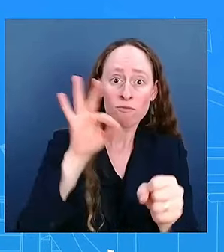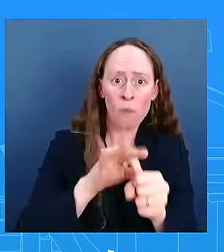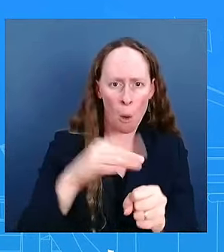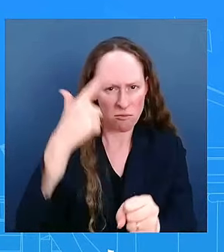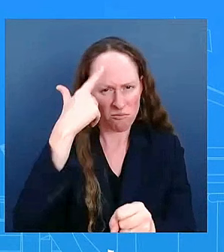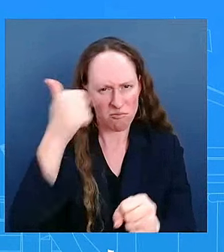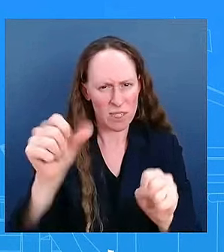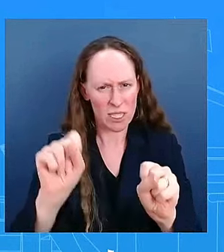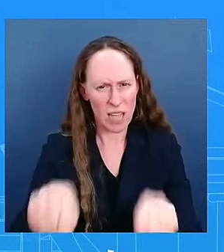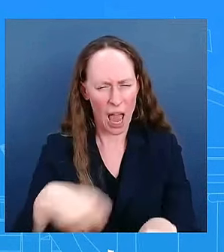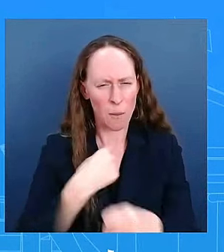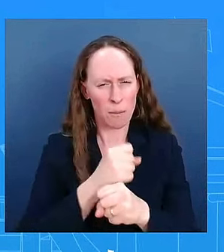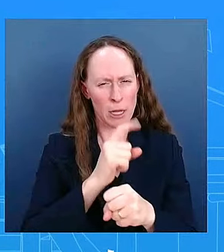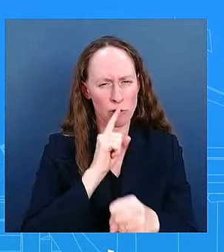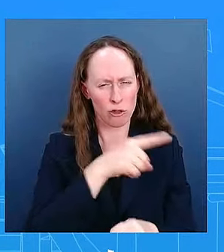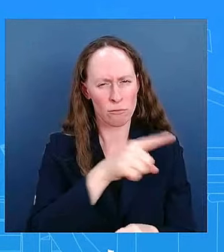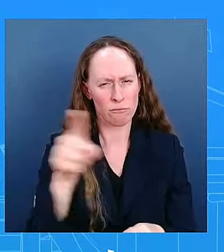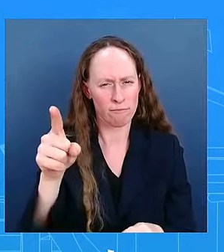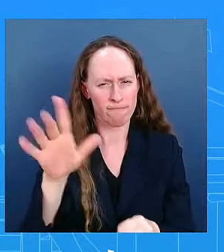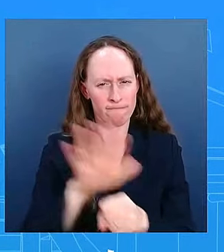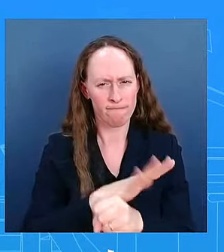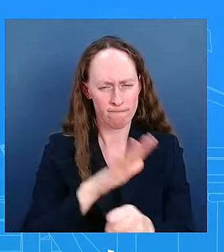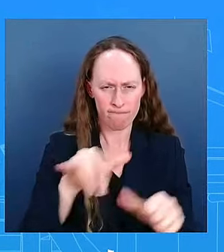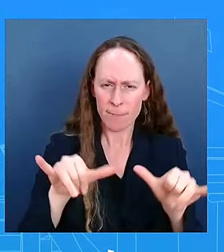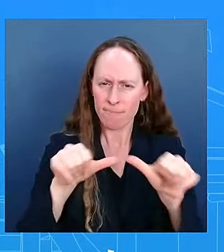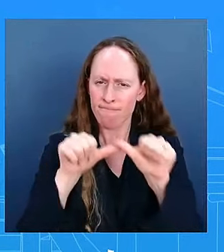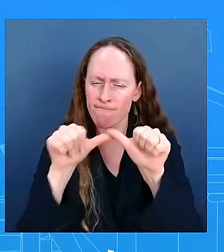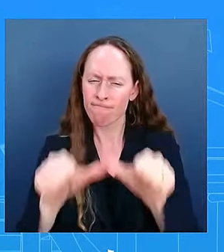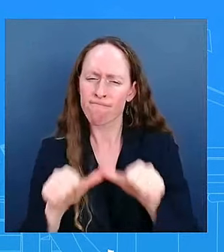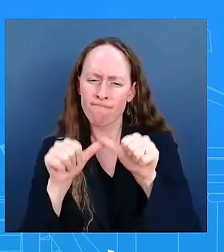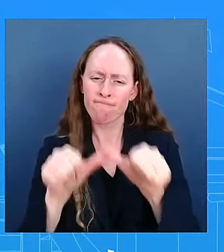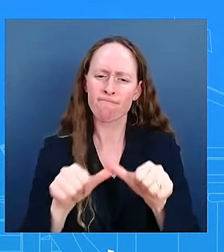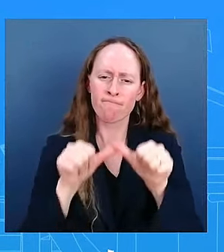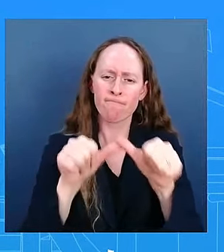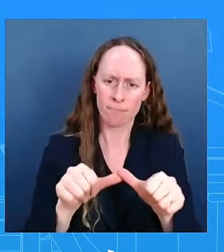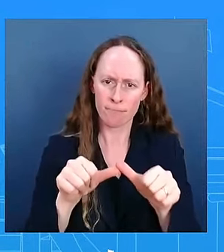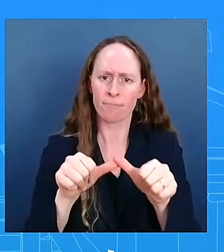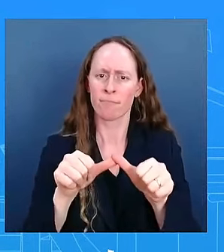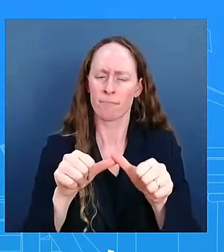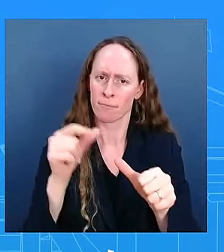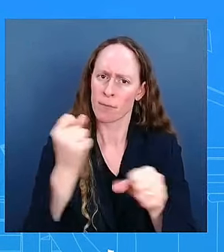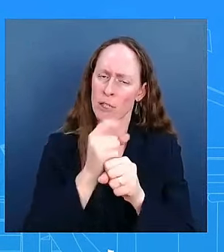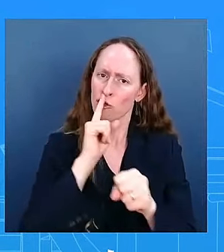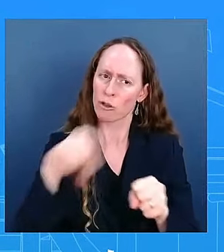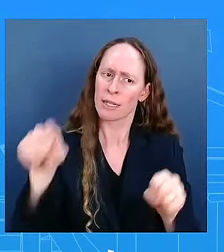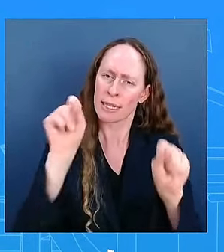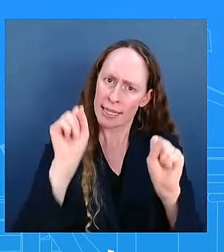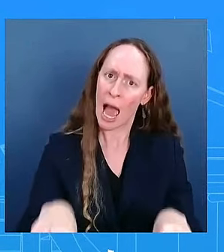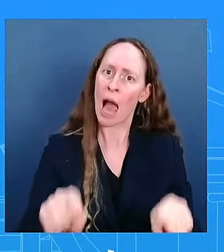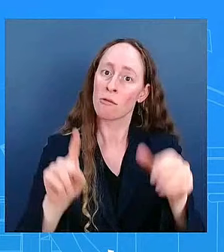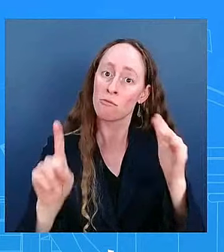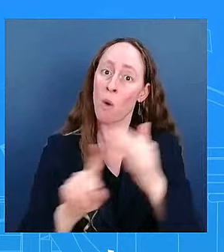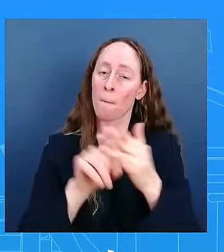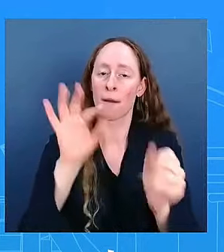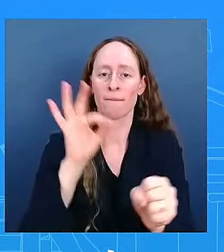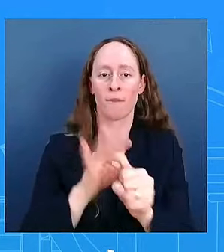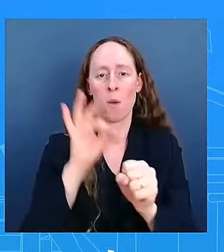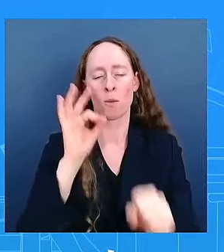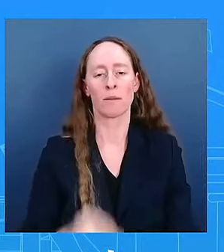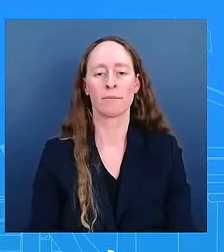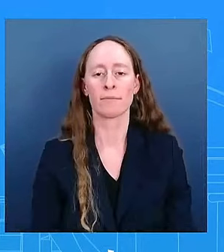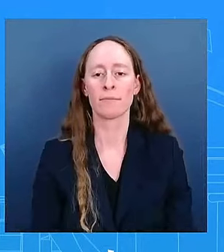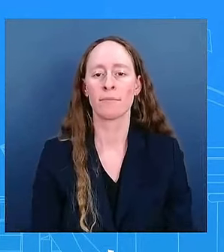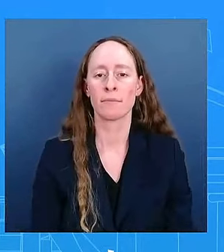happens. And I'll just leave it as there for now. The mother of Shanquala Robinson, the 25-year-old